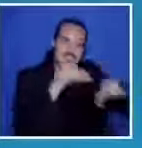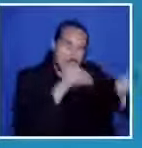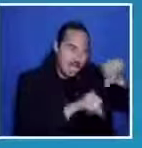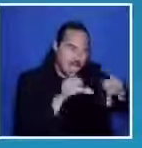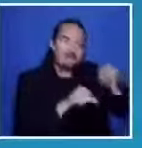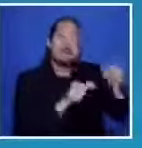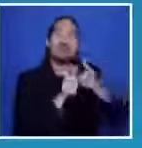honest say one known Atlanta